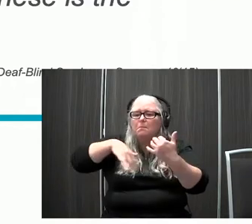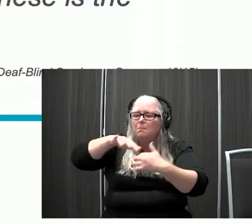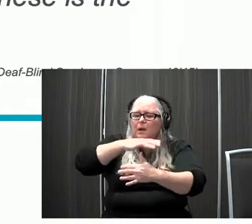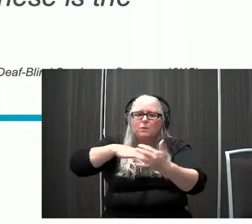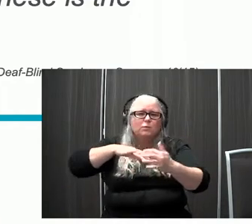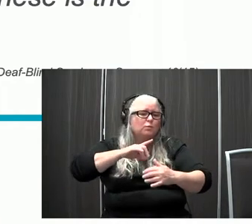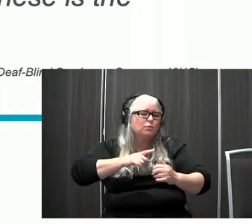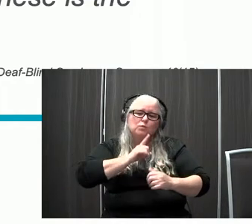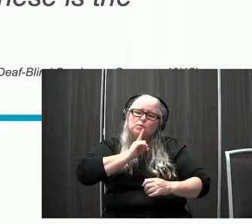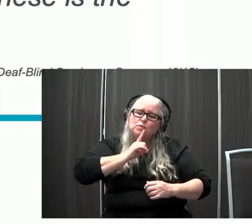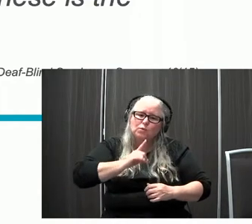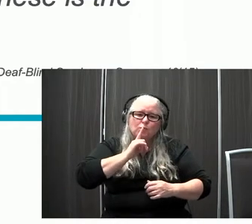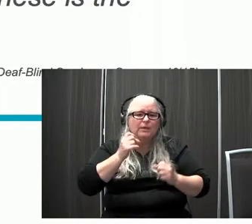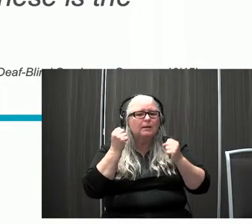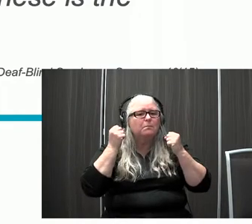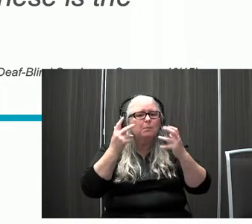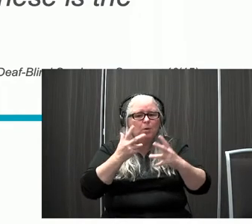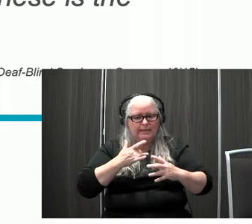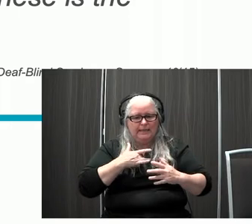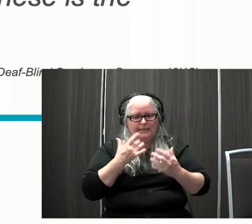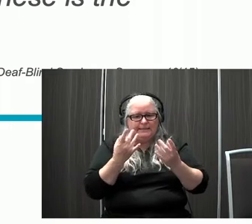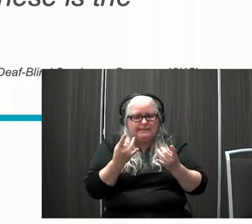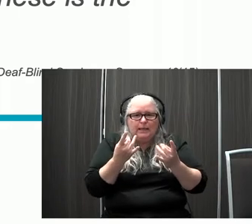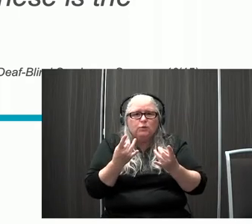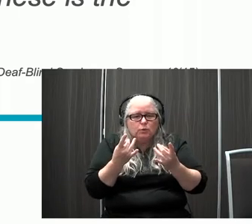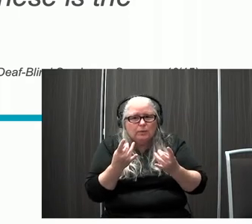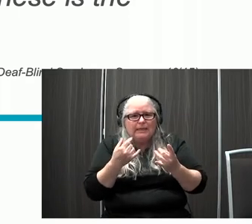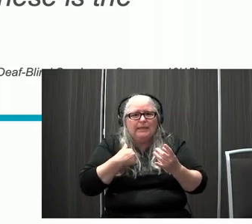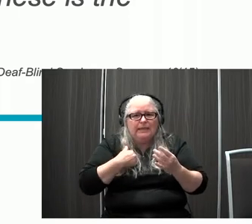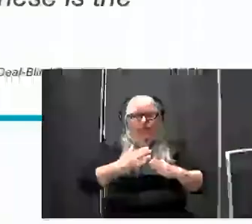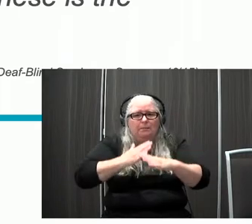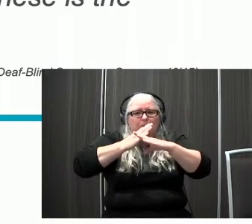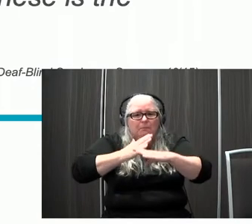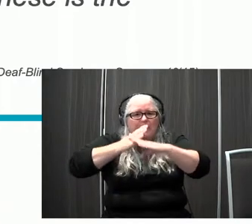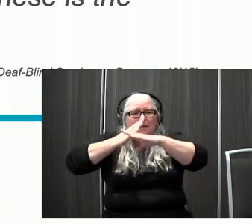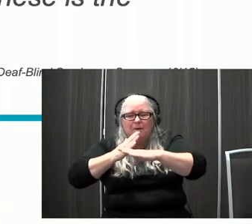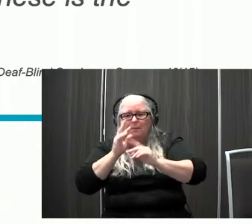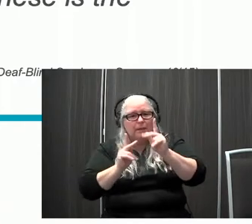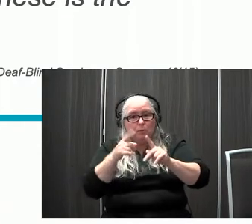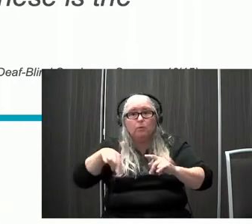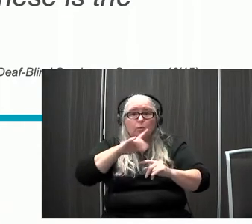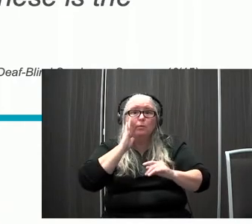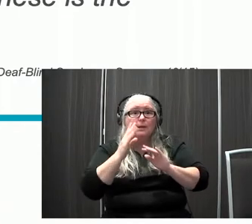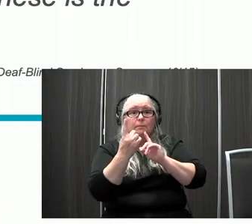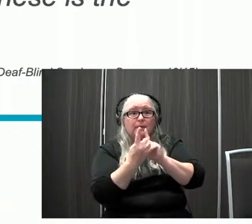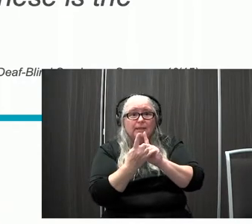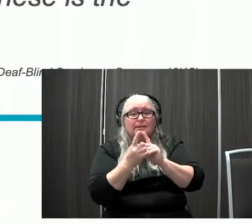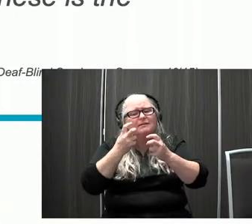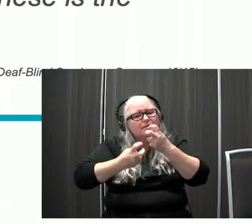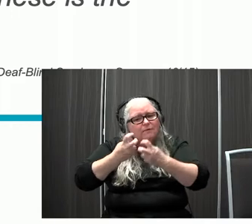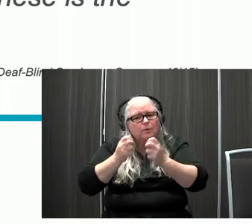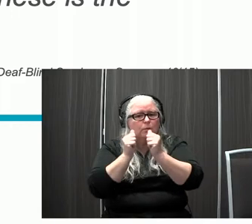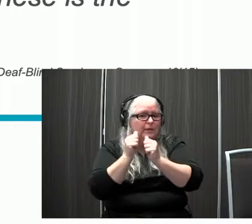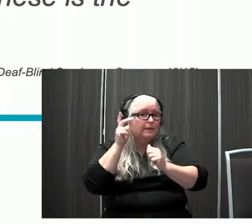multisensory impaired people you meet, having difficulties not just with vision and hearing, but also with the senses that